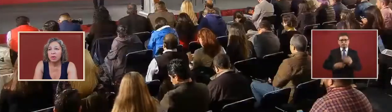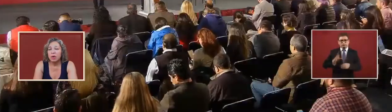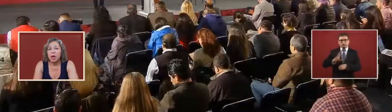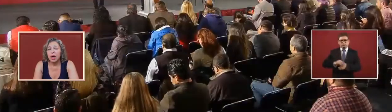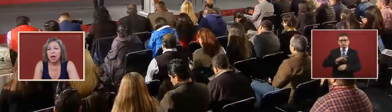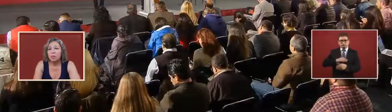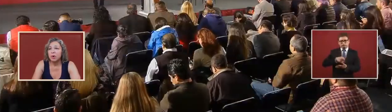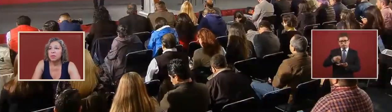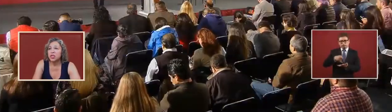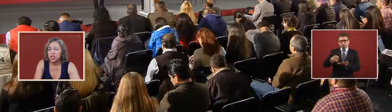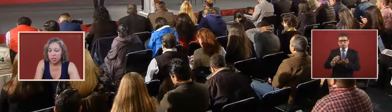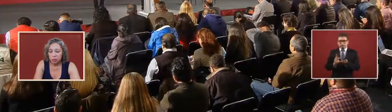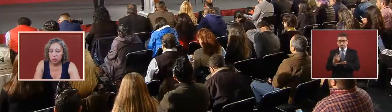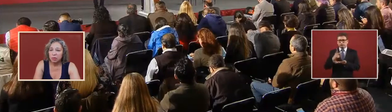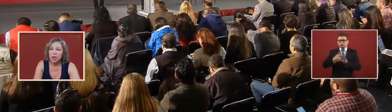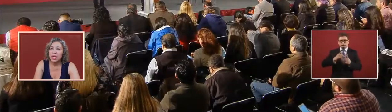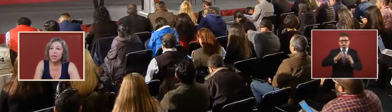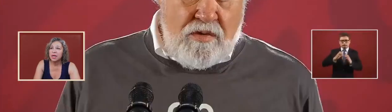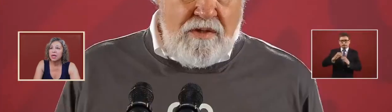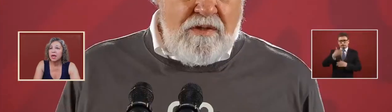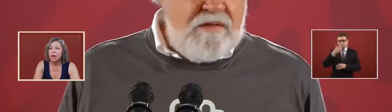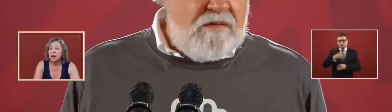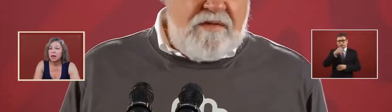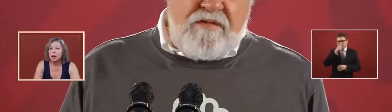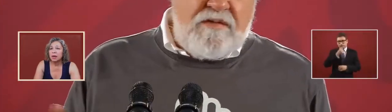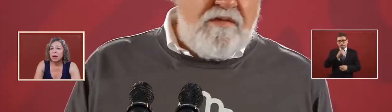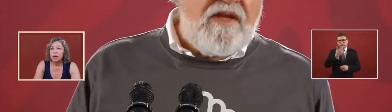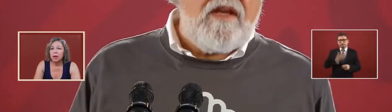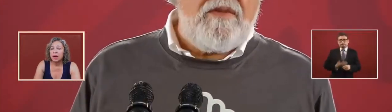no permissions with regulated